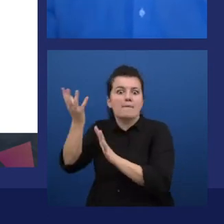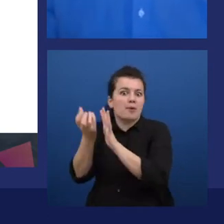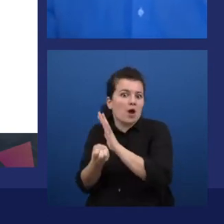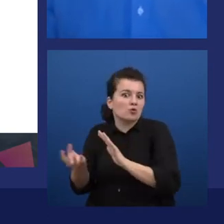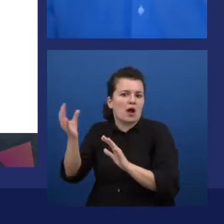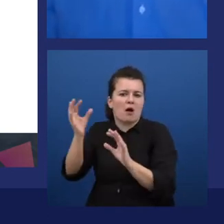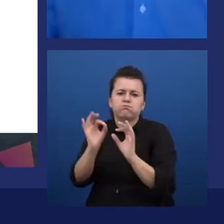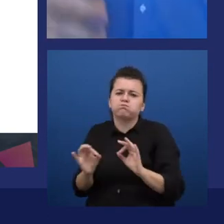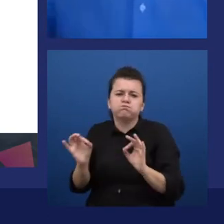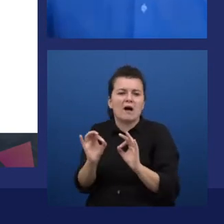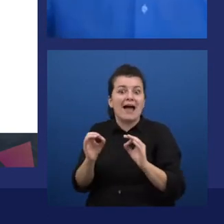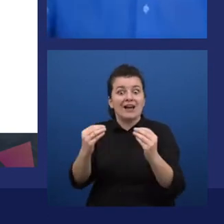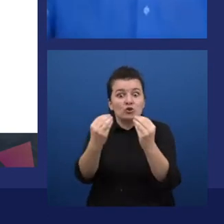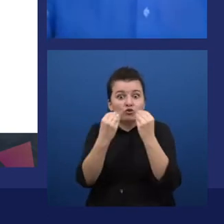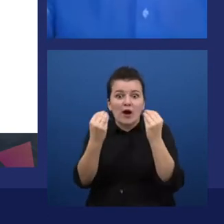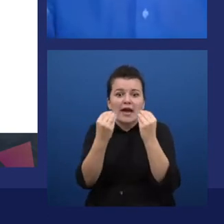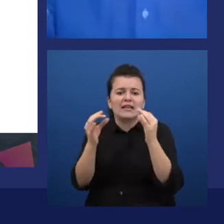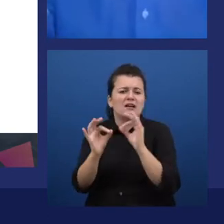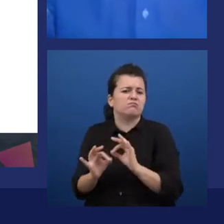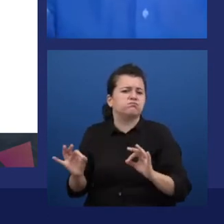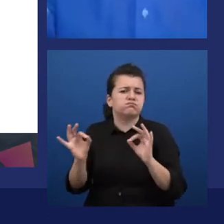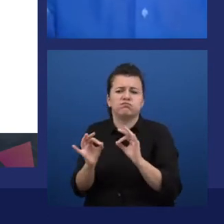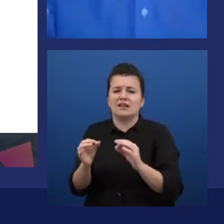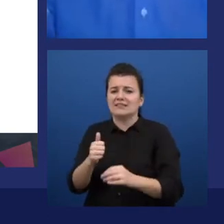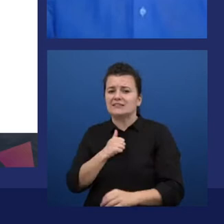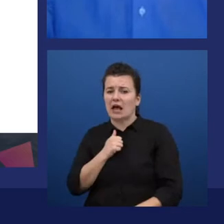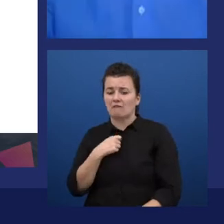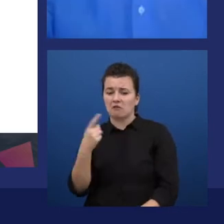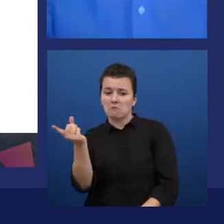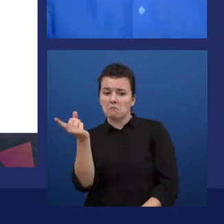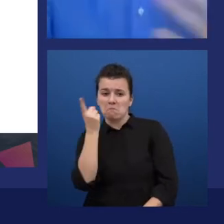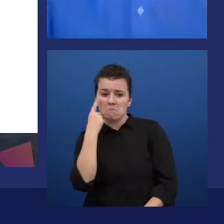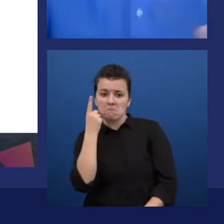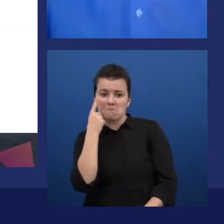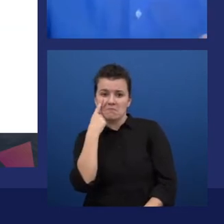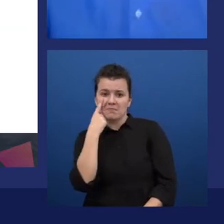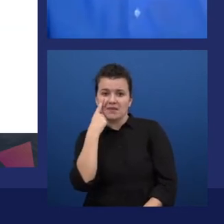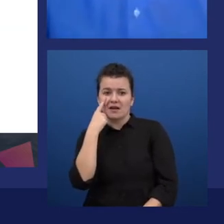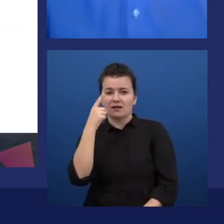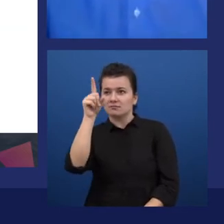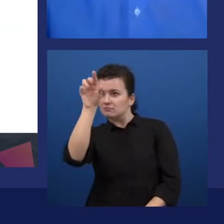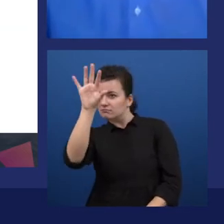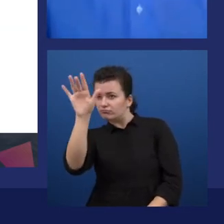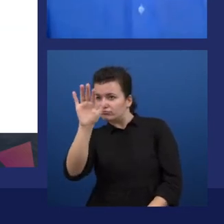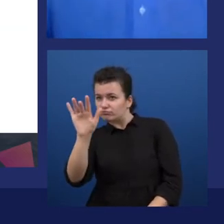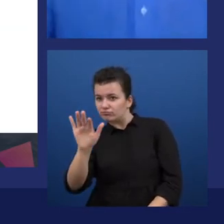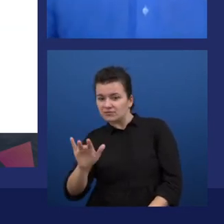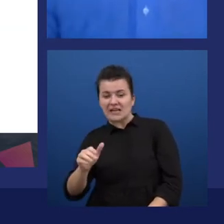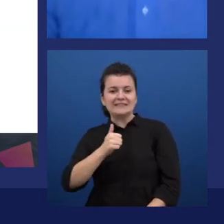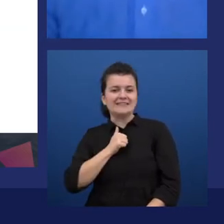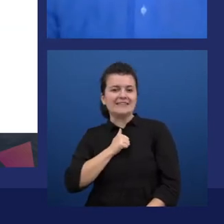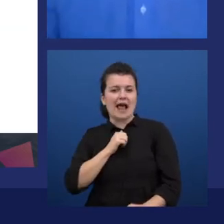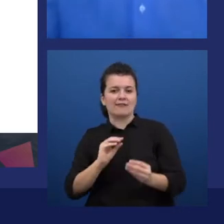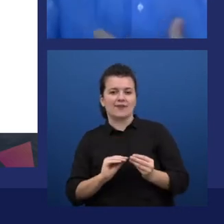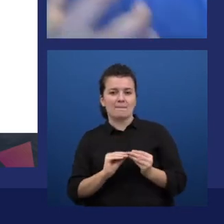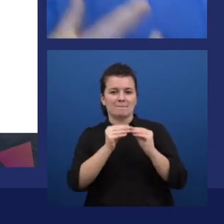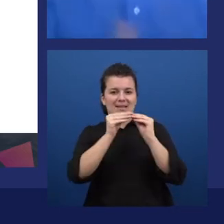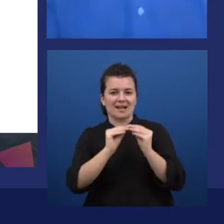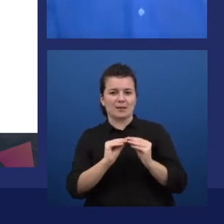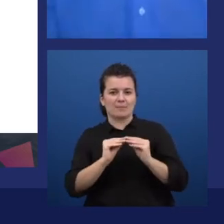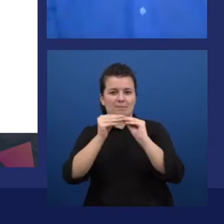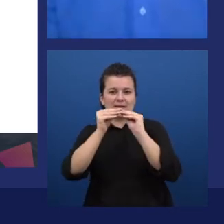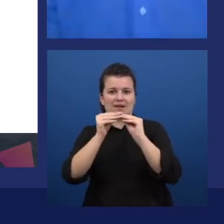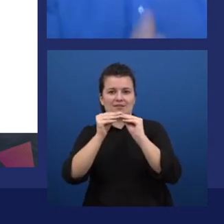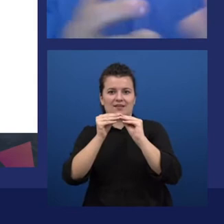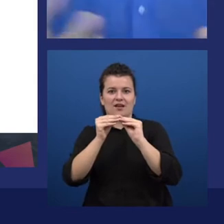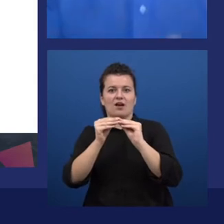training. You just get started and focus on building your application, your rather than the AI